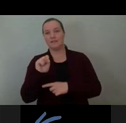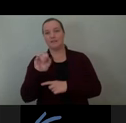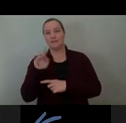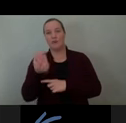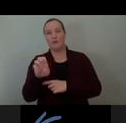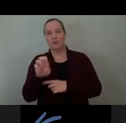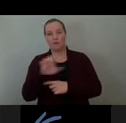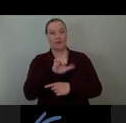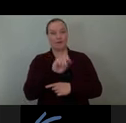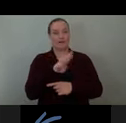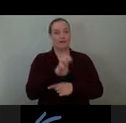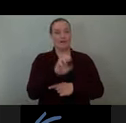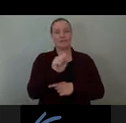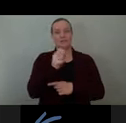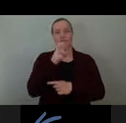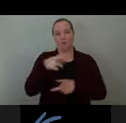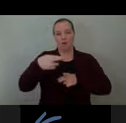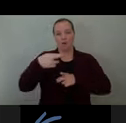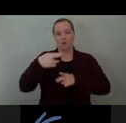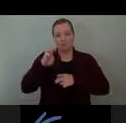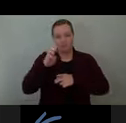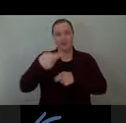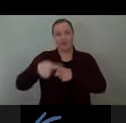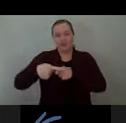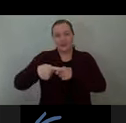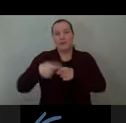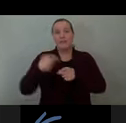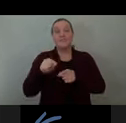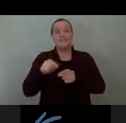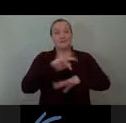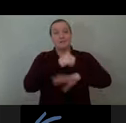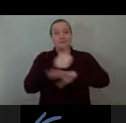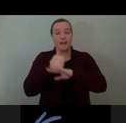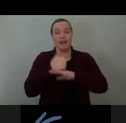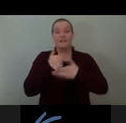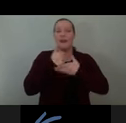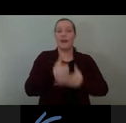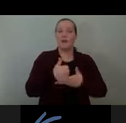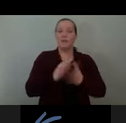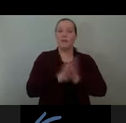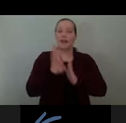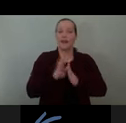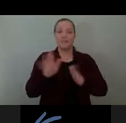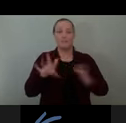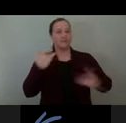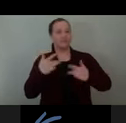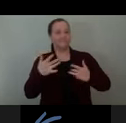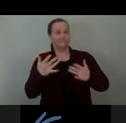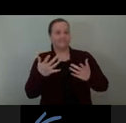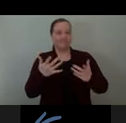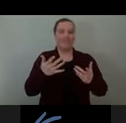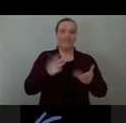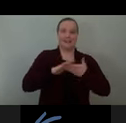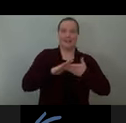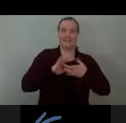follies are intended to create joyful connections and intrigue while encouraging an understanding of home that extends beyond the individual to